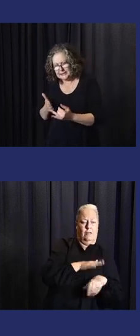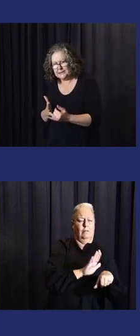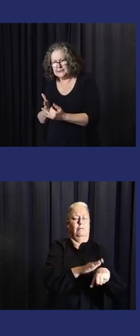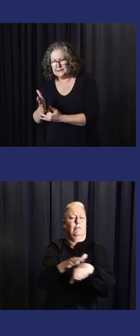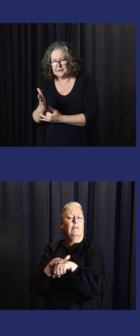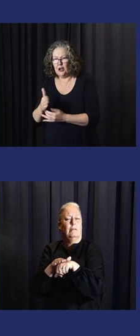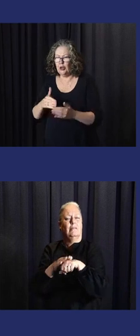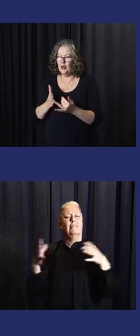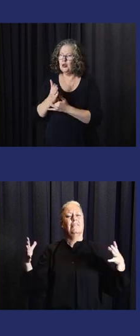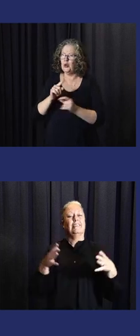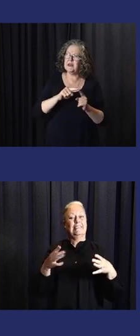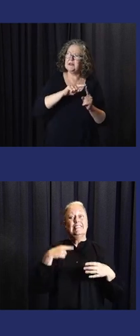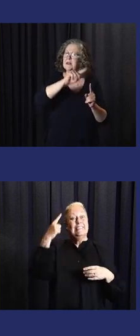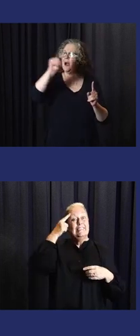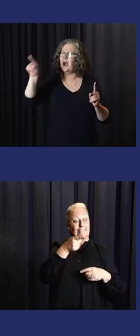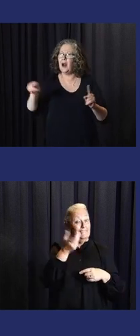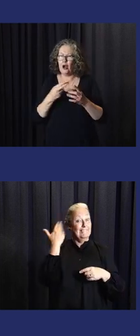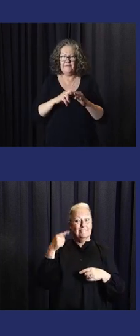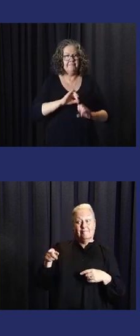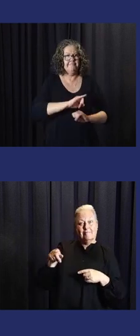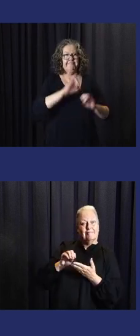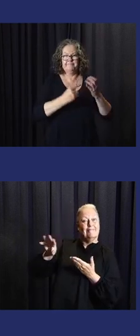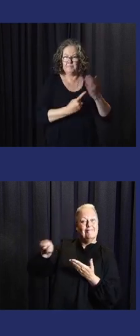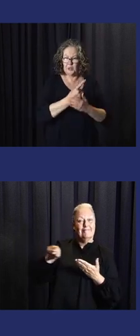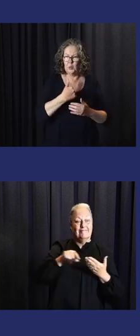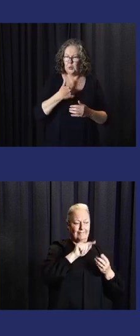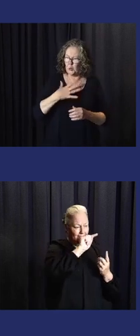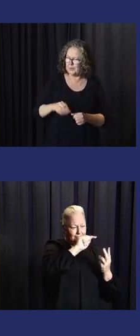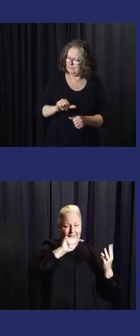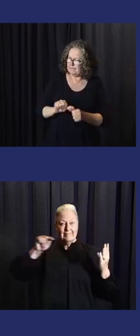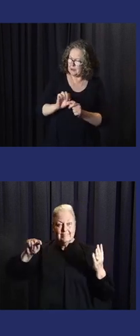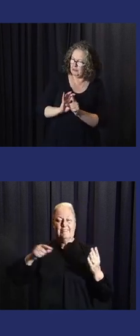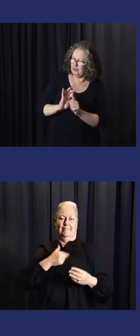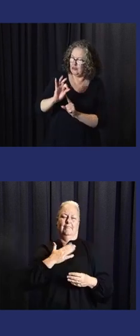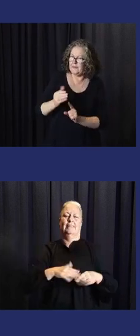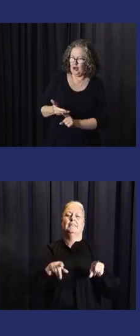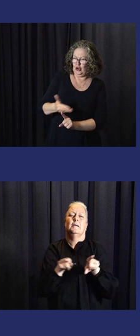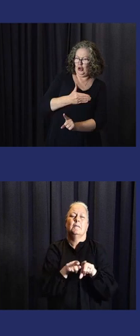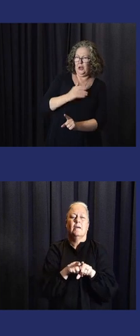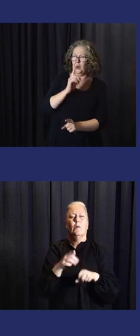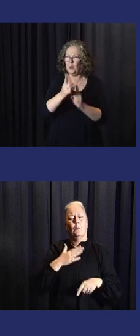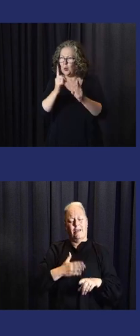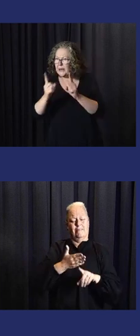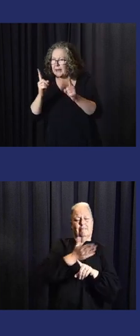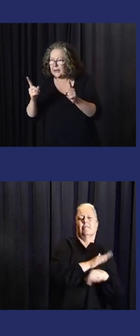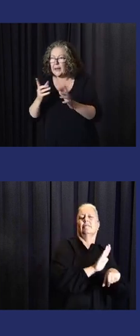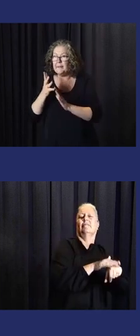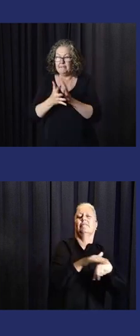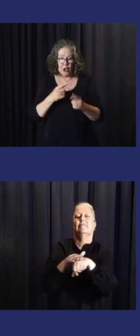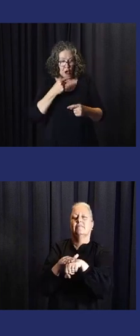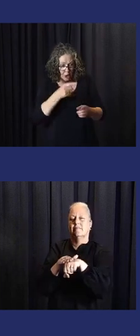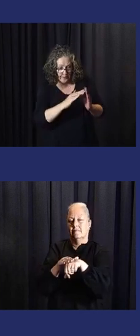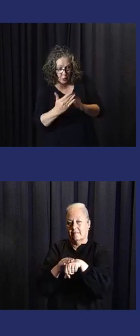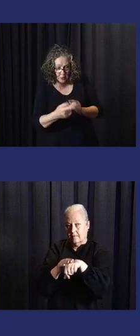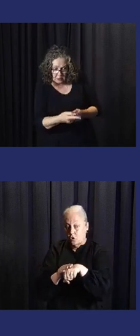warning and resilience. So it is really talking about that entire cycle. But in particular, looking at ways in which we